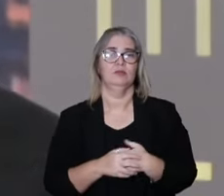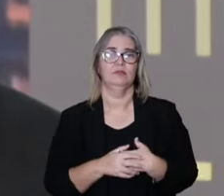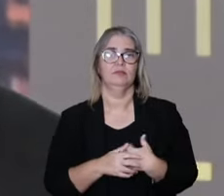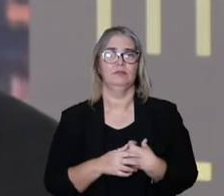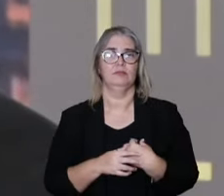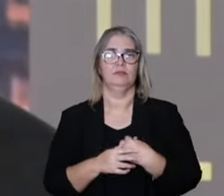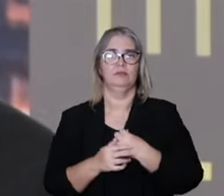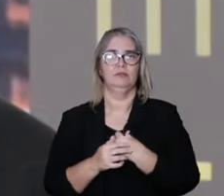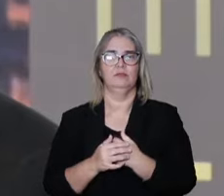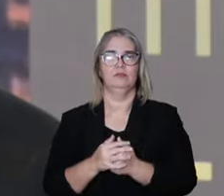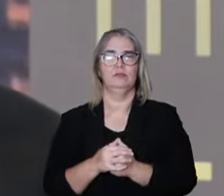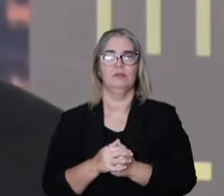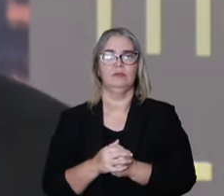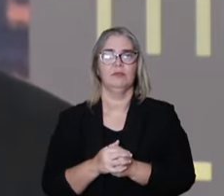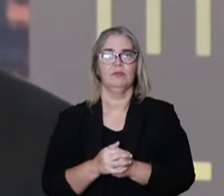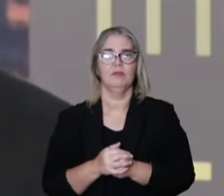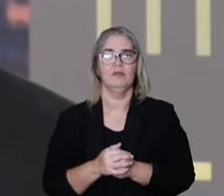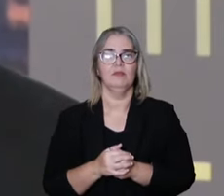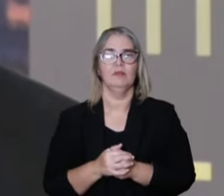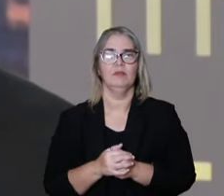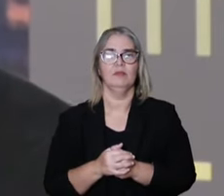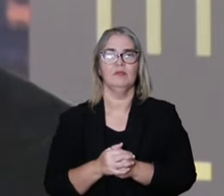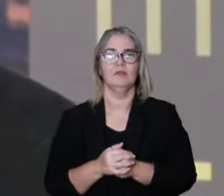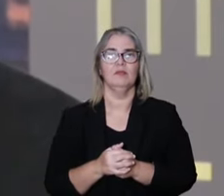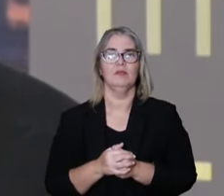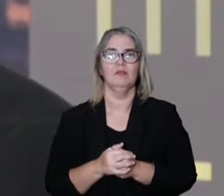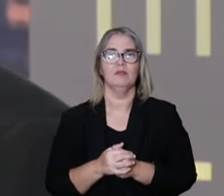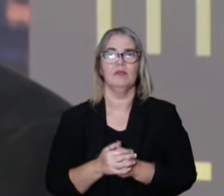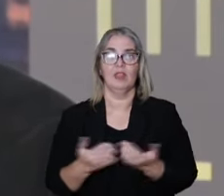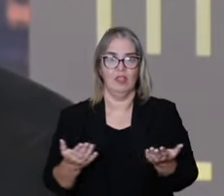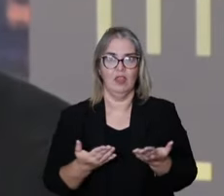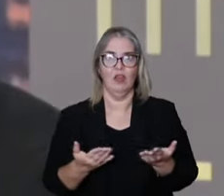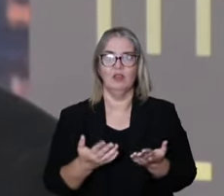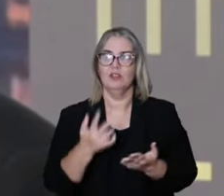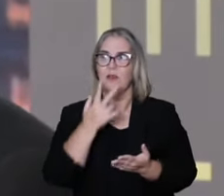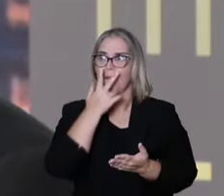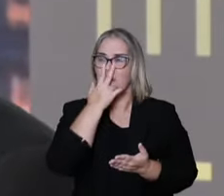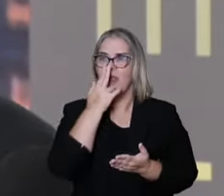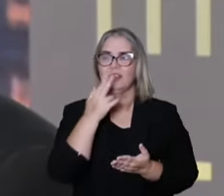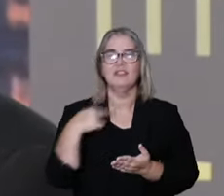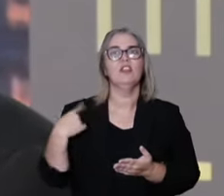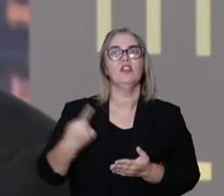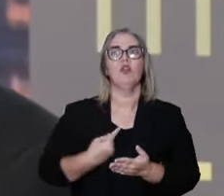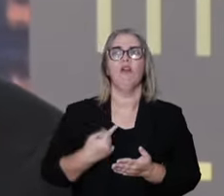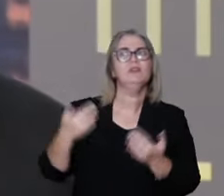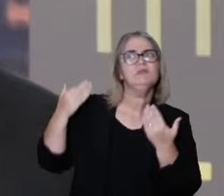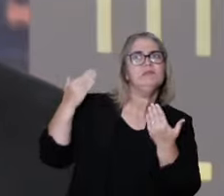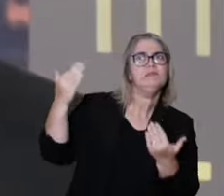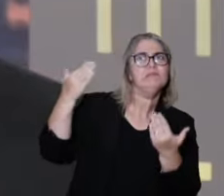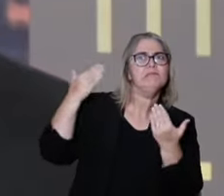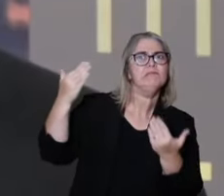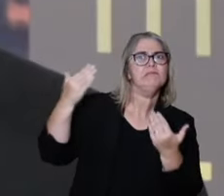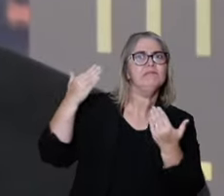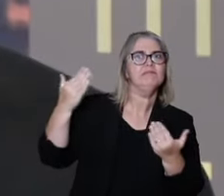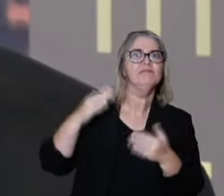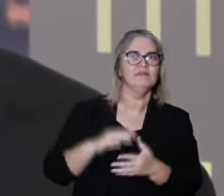philosophy, Platan. And we have these traditional medicines.